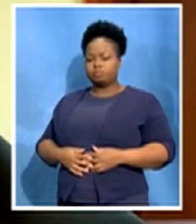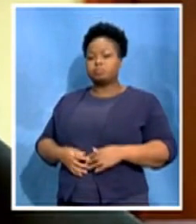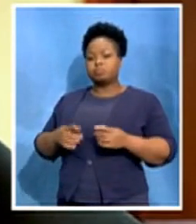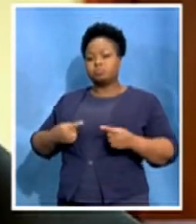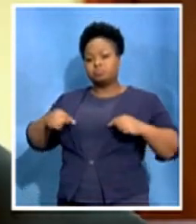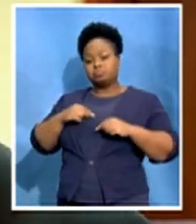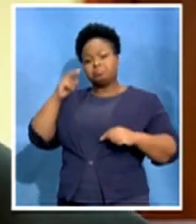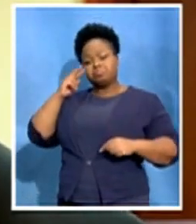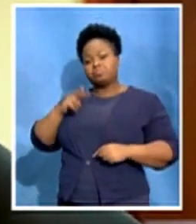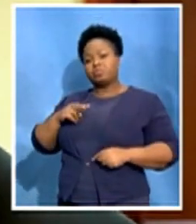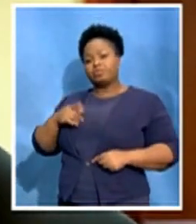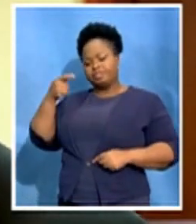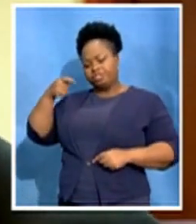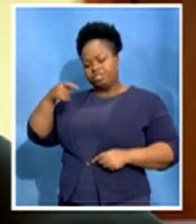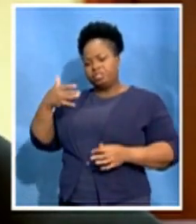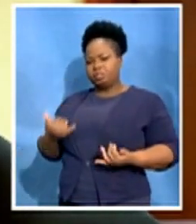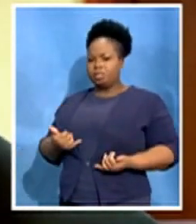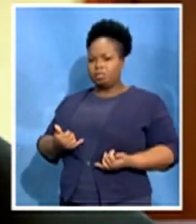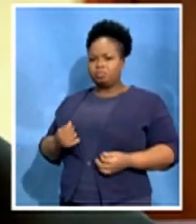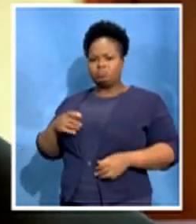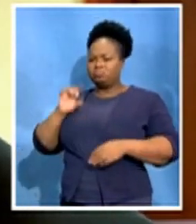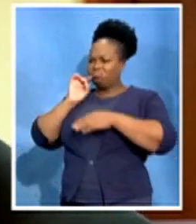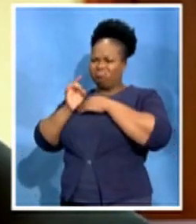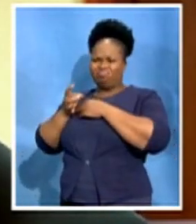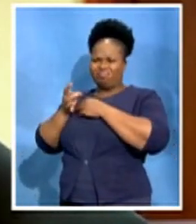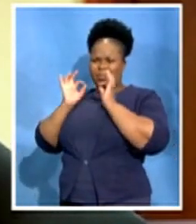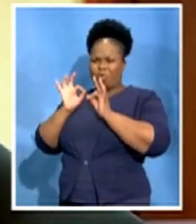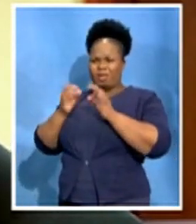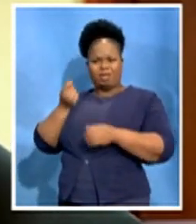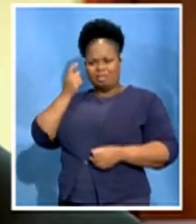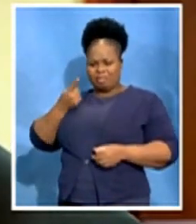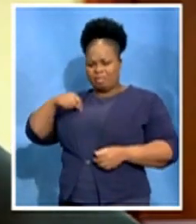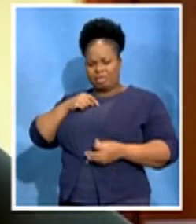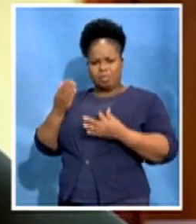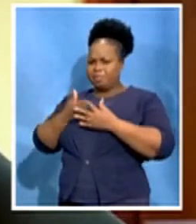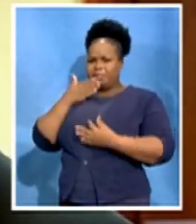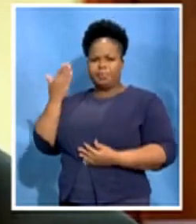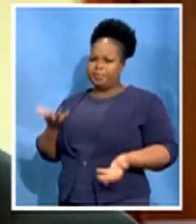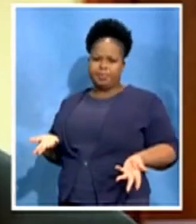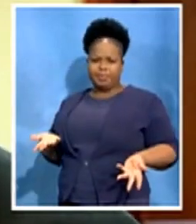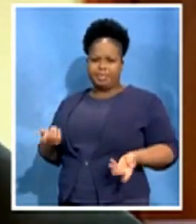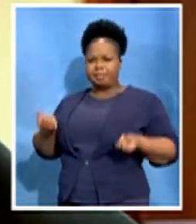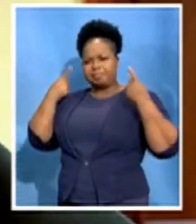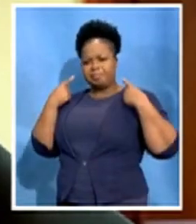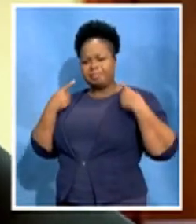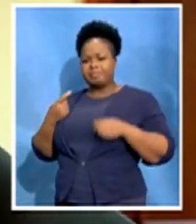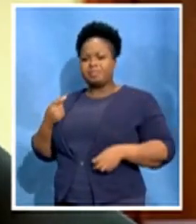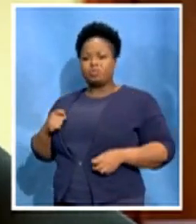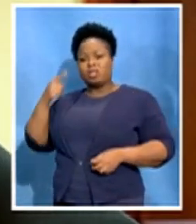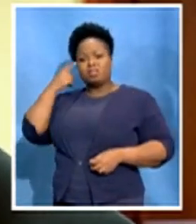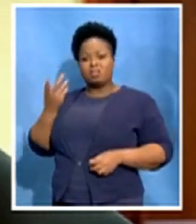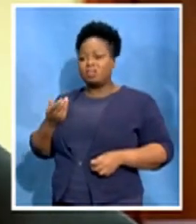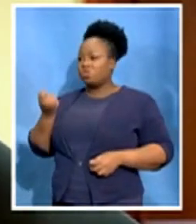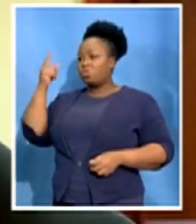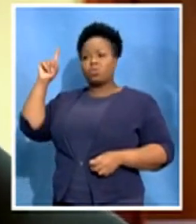had a proper understanding of our case, that our case should have not been dismissed. We are of the view that